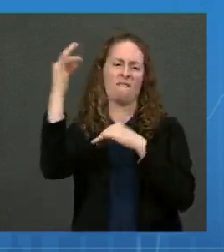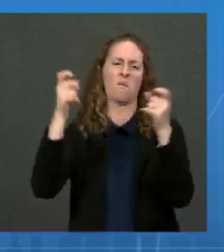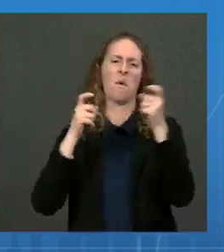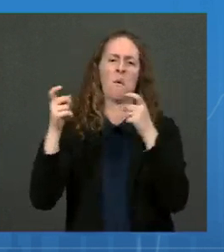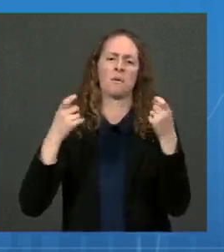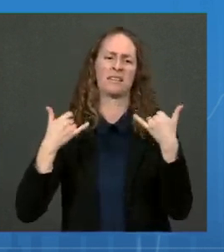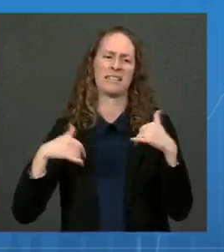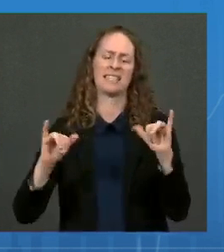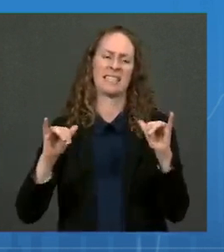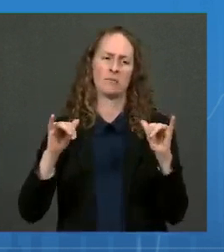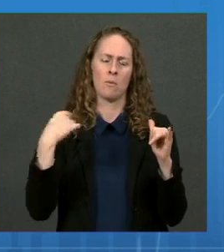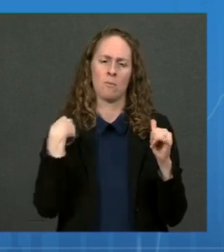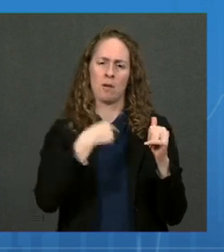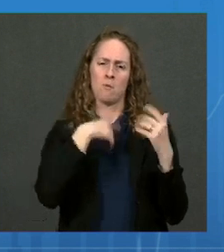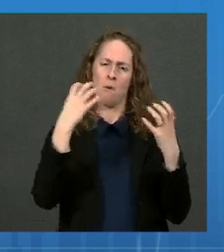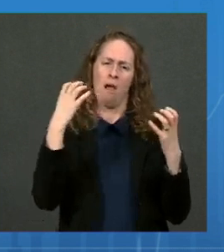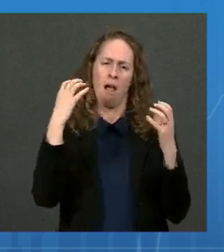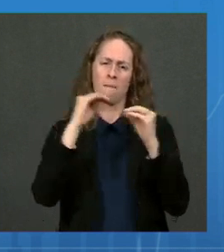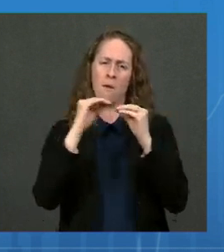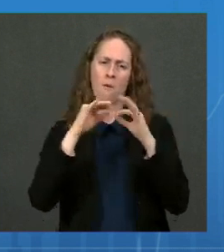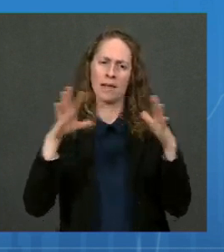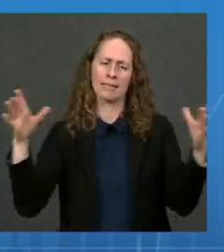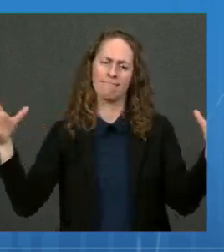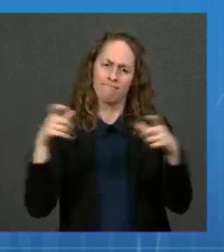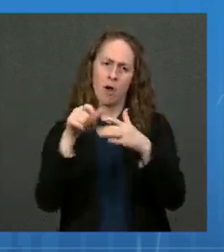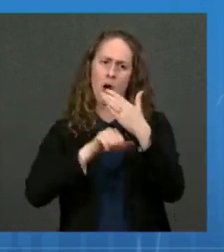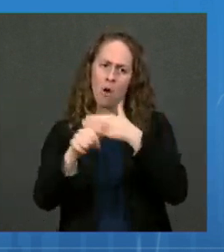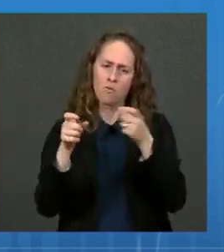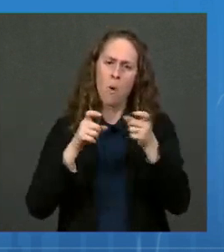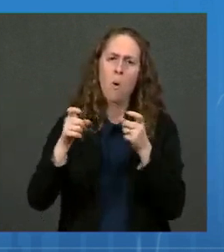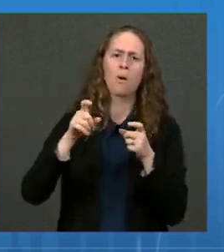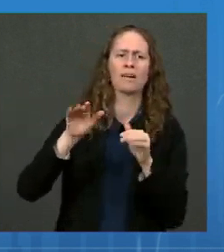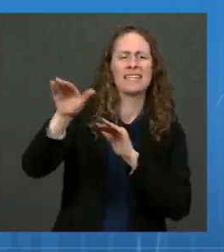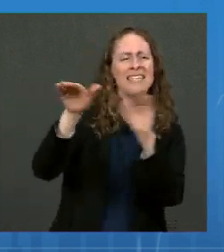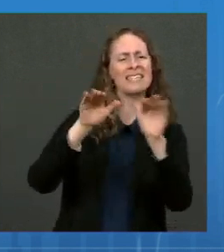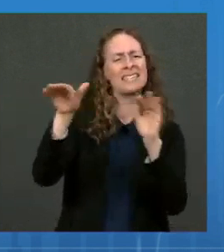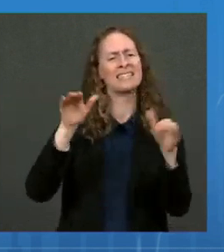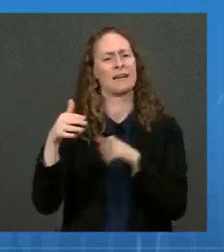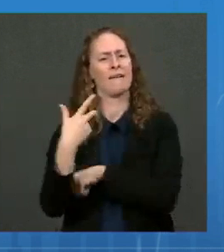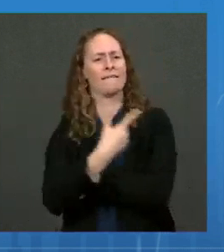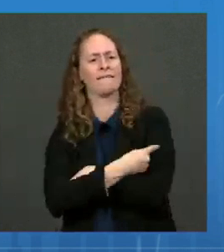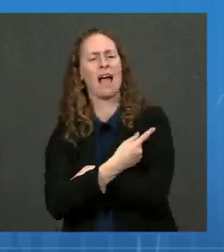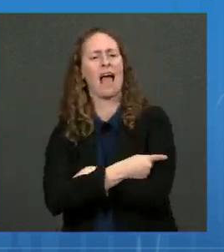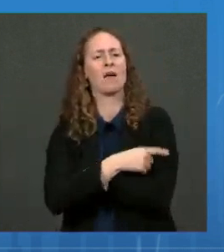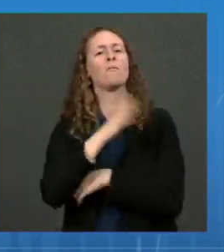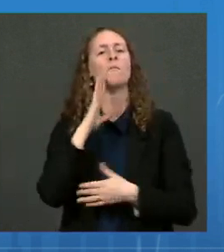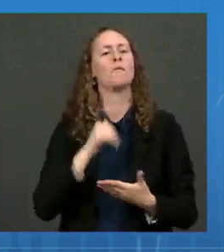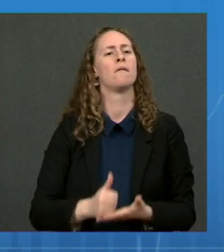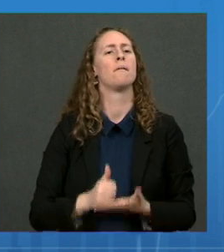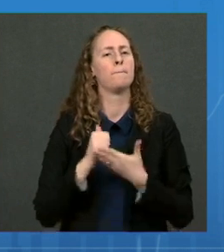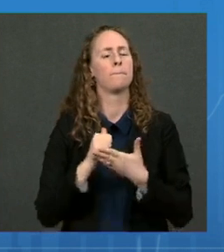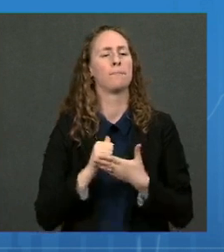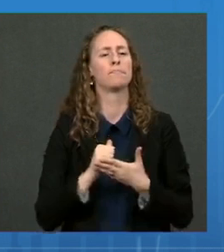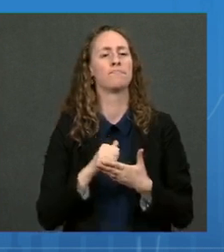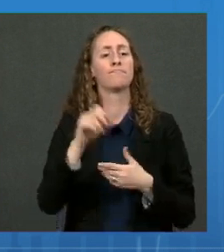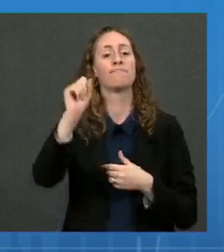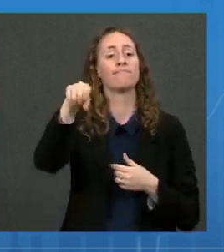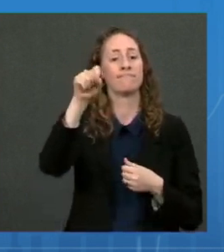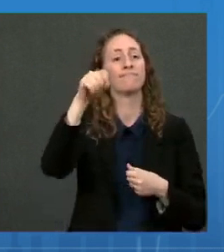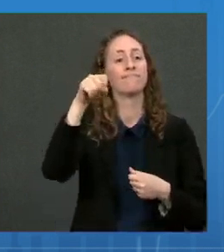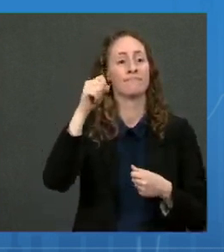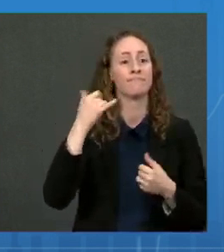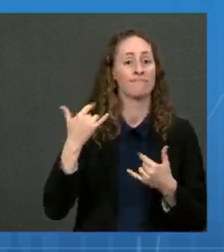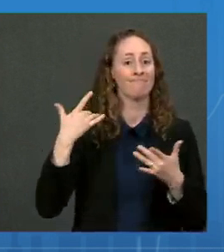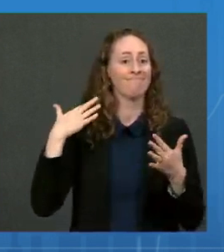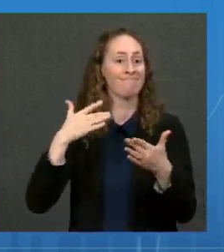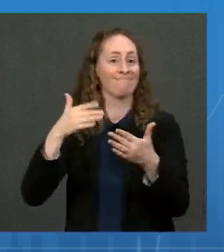focused on continuing to get COVID under control around the country, especially as we head into the fall and winter